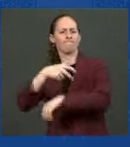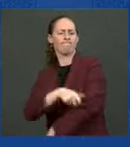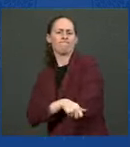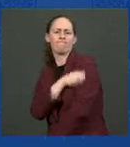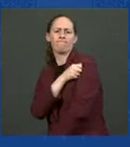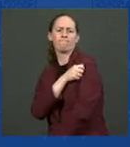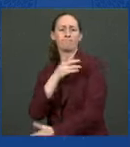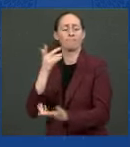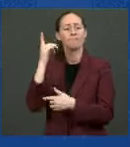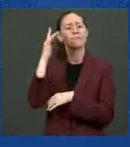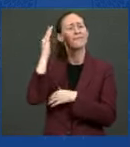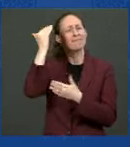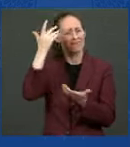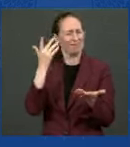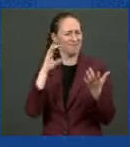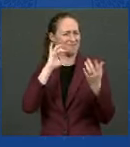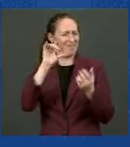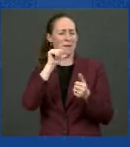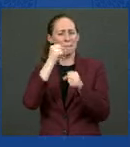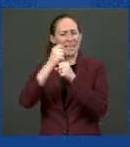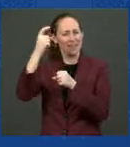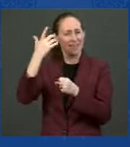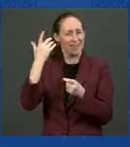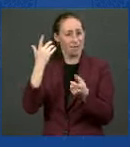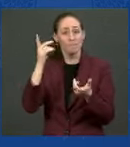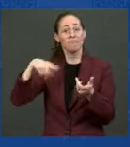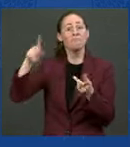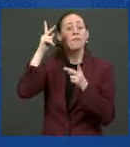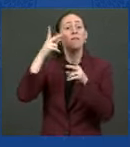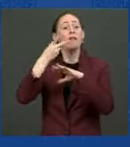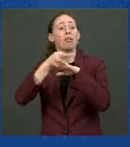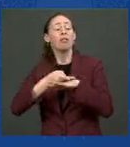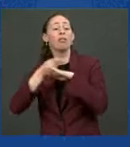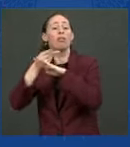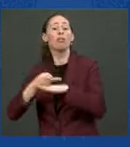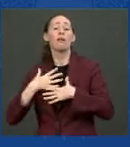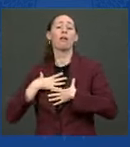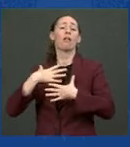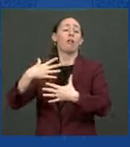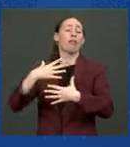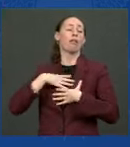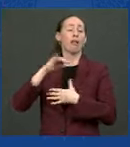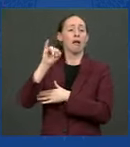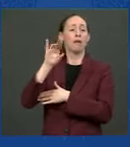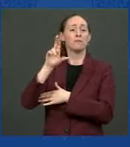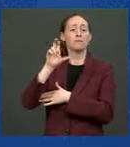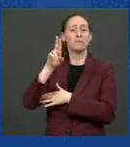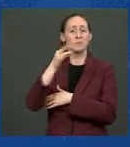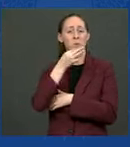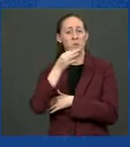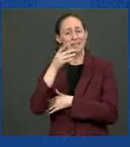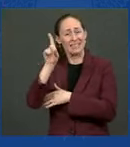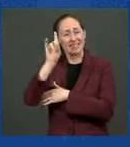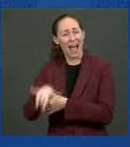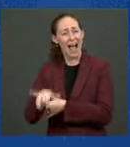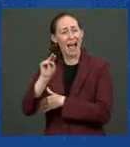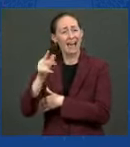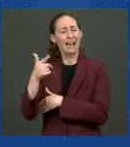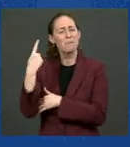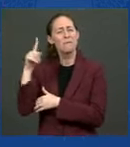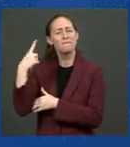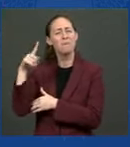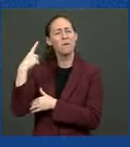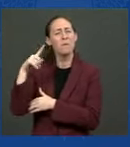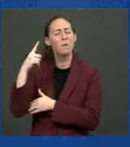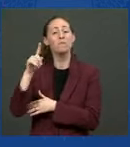people lying in emergency rooms, in ICU beds, and they're on the verge of death simply because they have